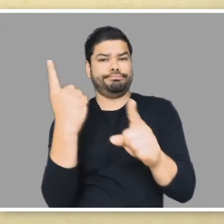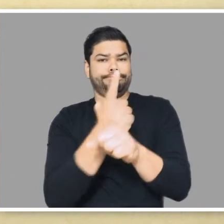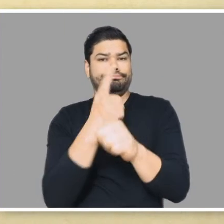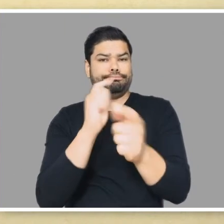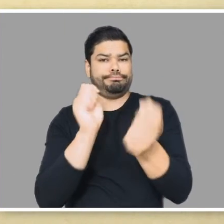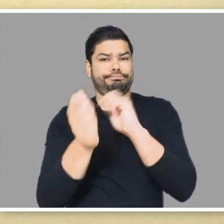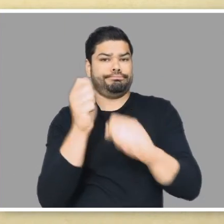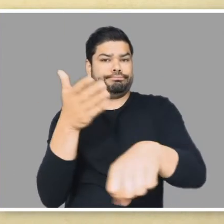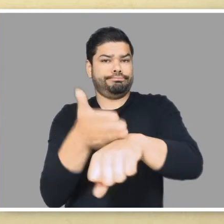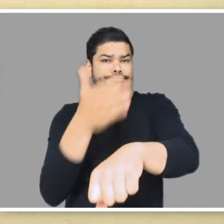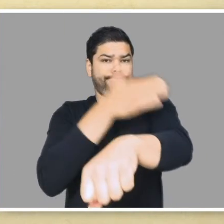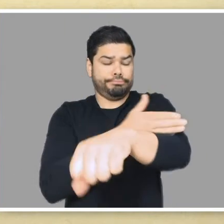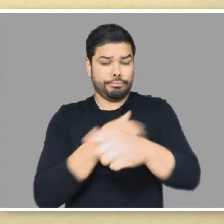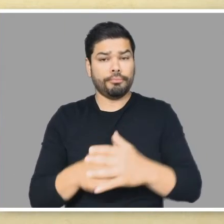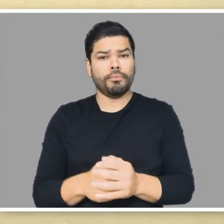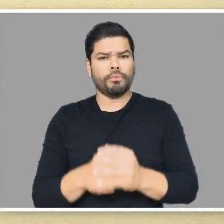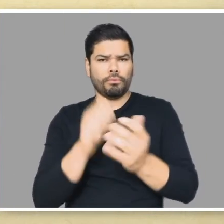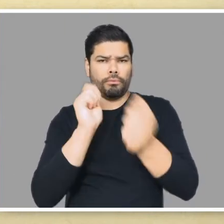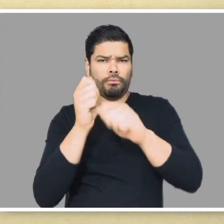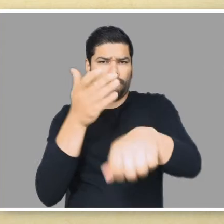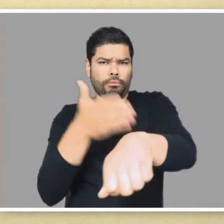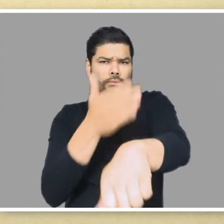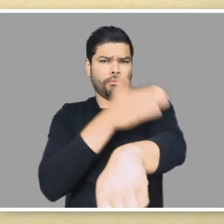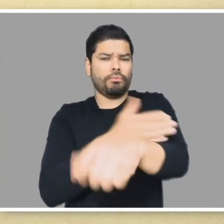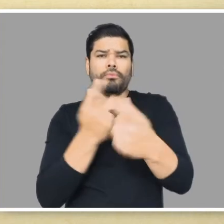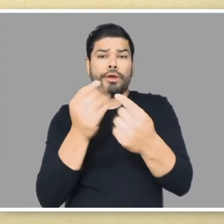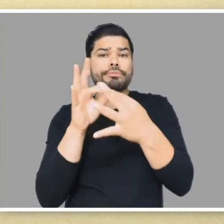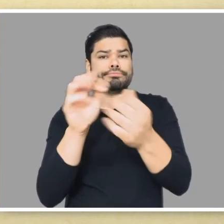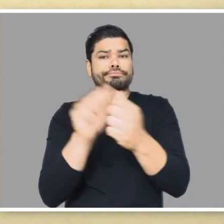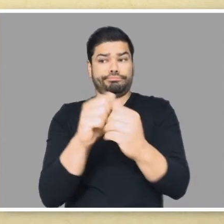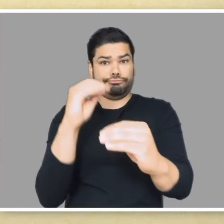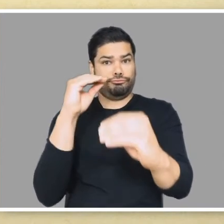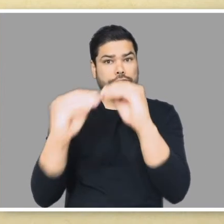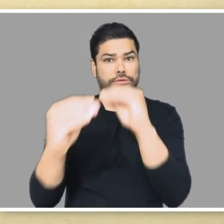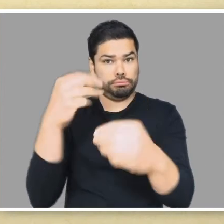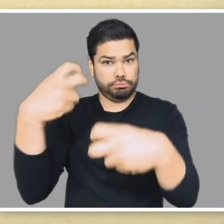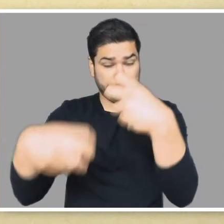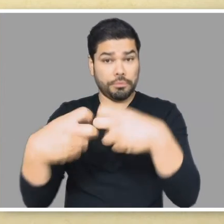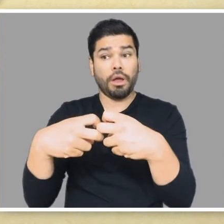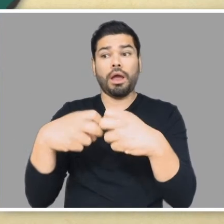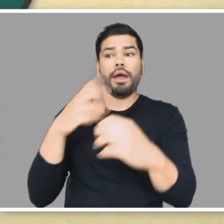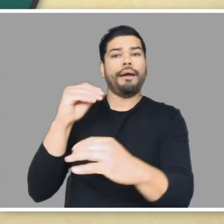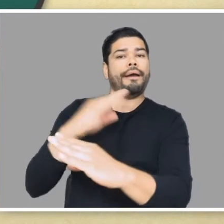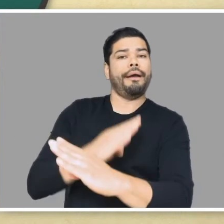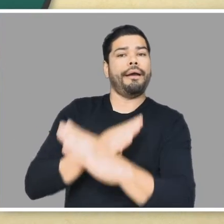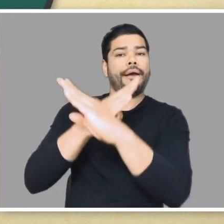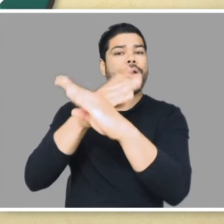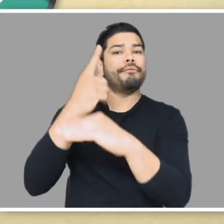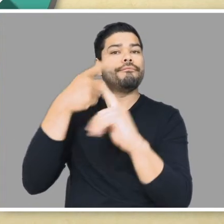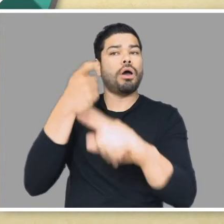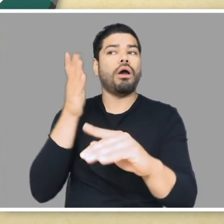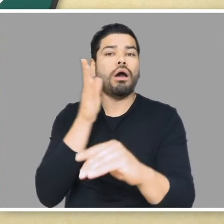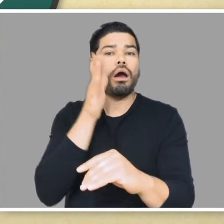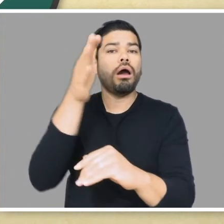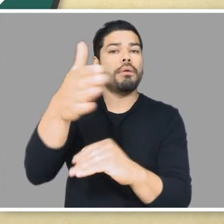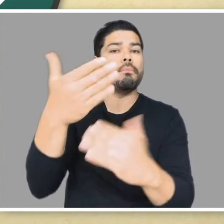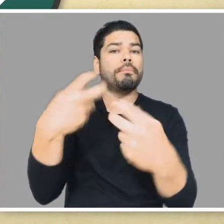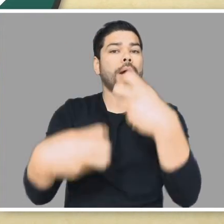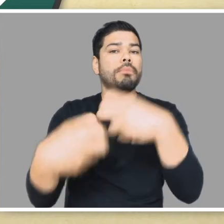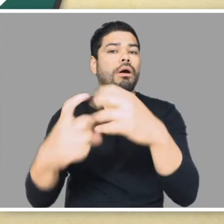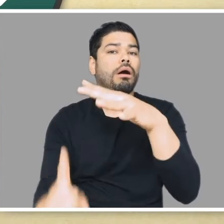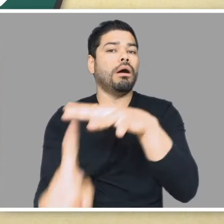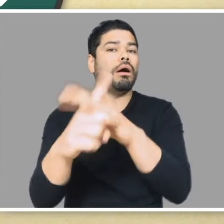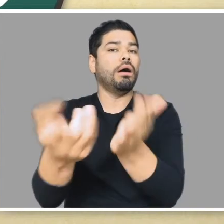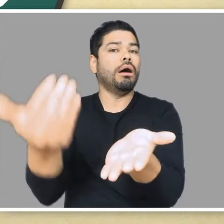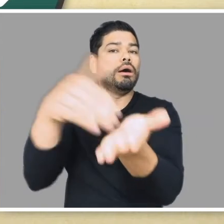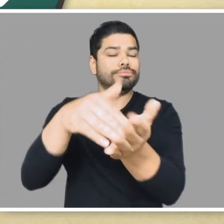ADE must order the school to complete corrective action. Corrective action is meant to fix the problem and prevent it from happening